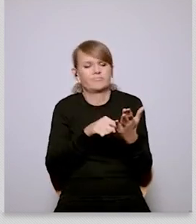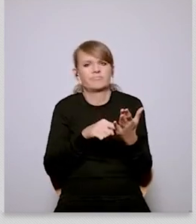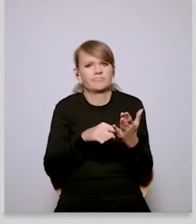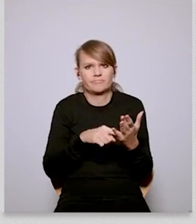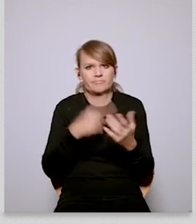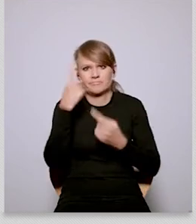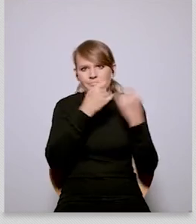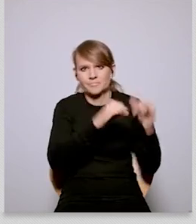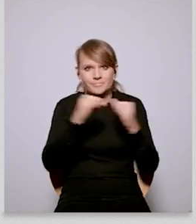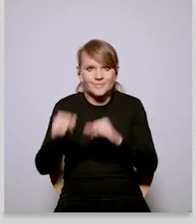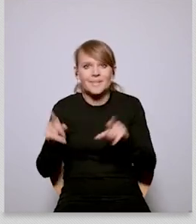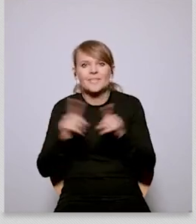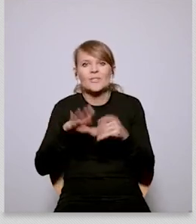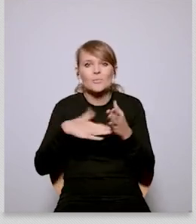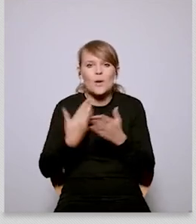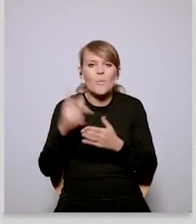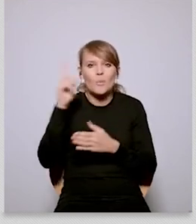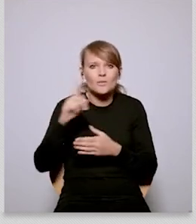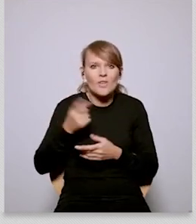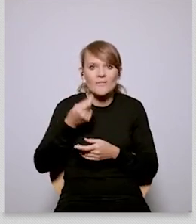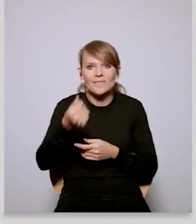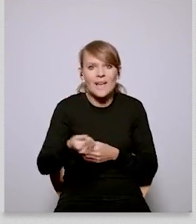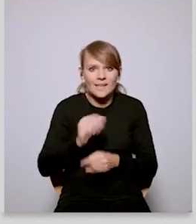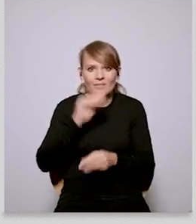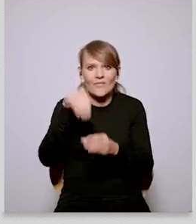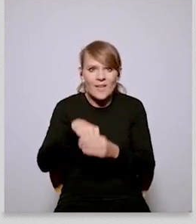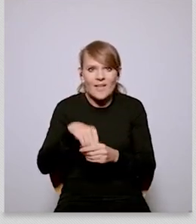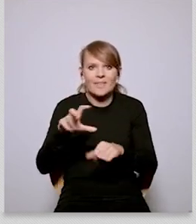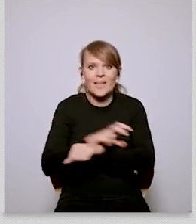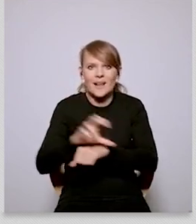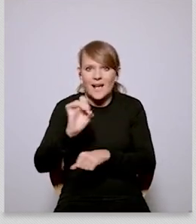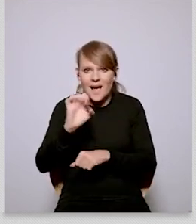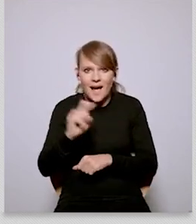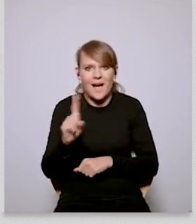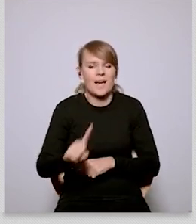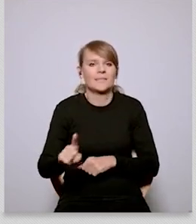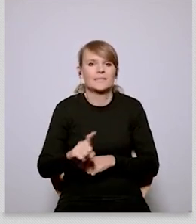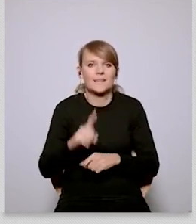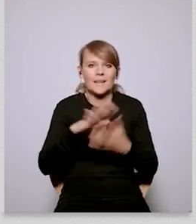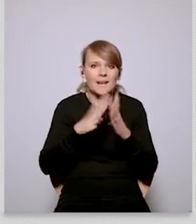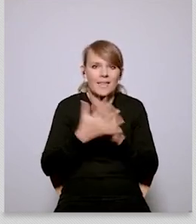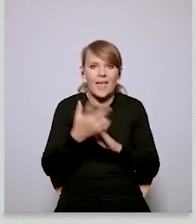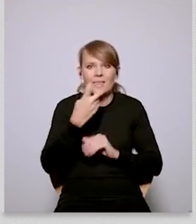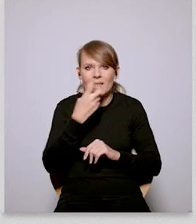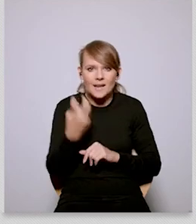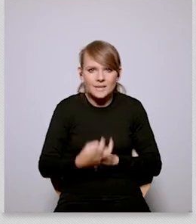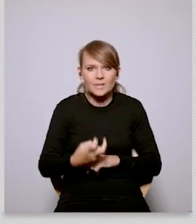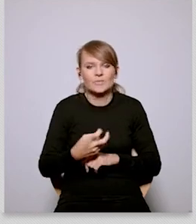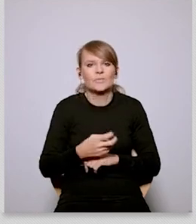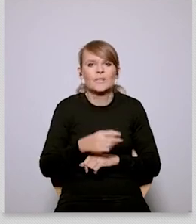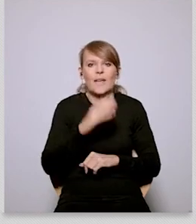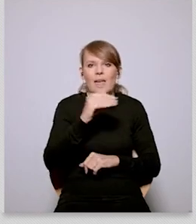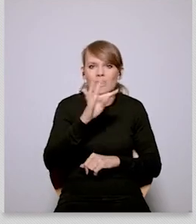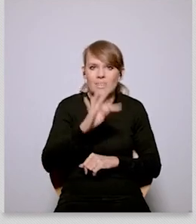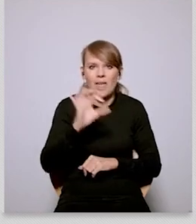of course the energy markets and especially then also the ets market i mean is something that is felt quite strongly